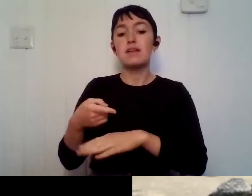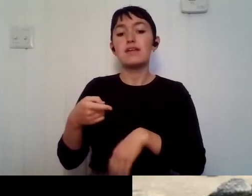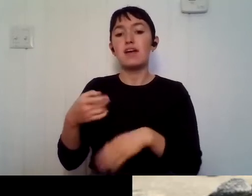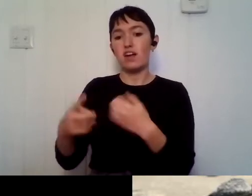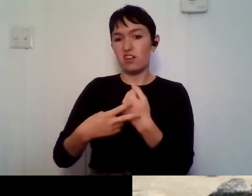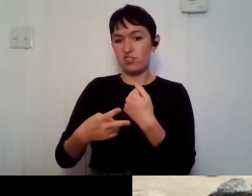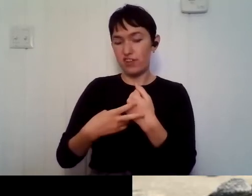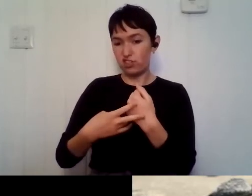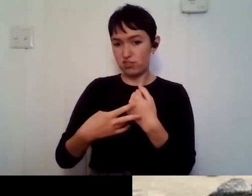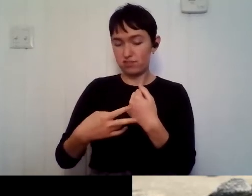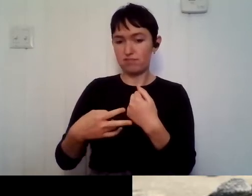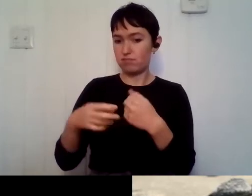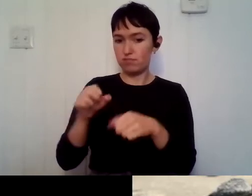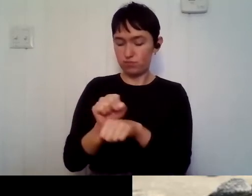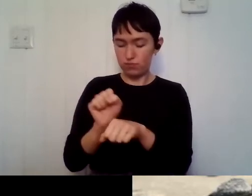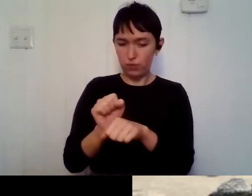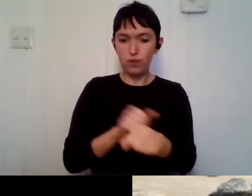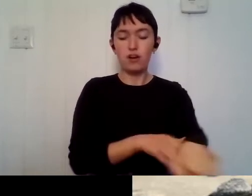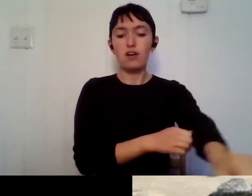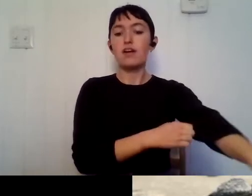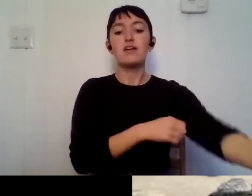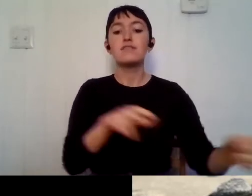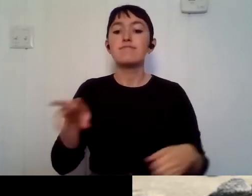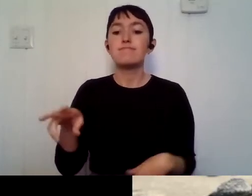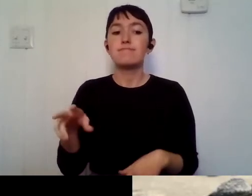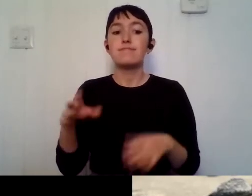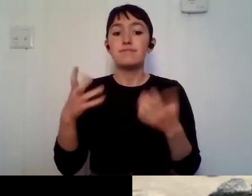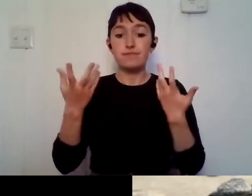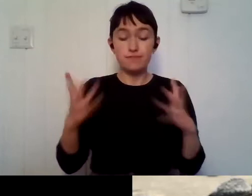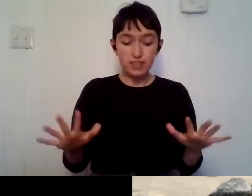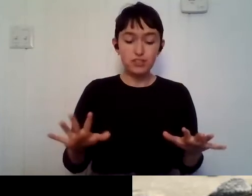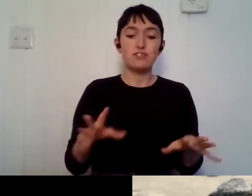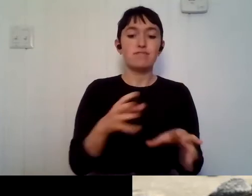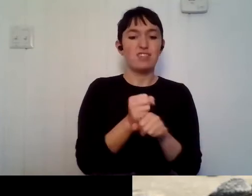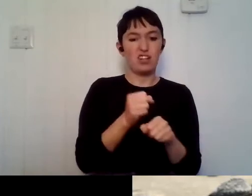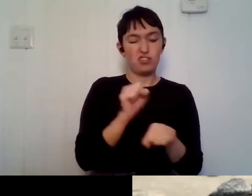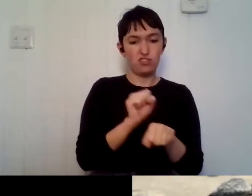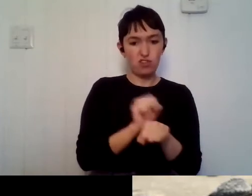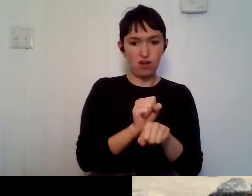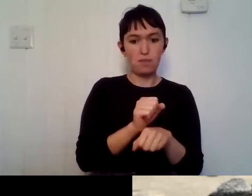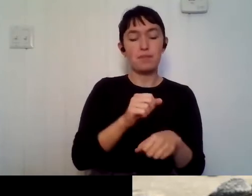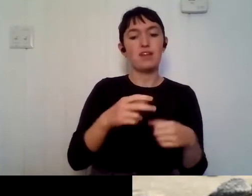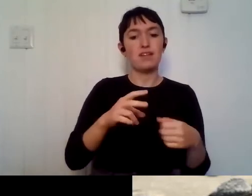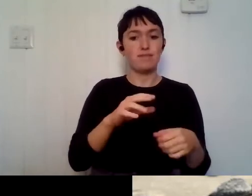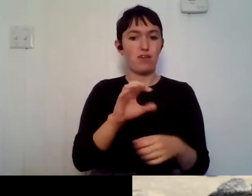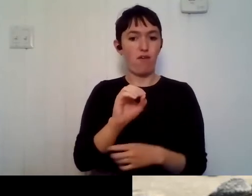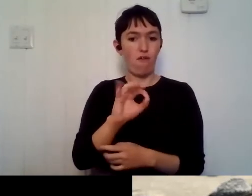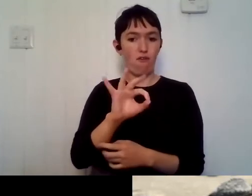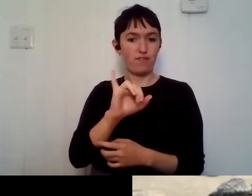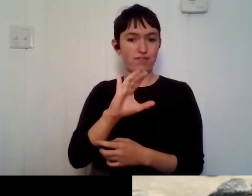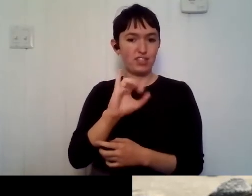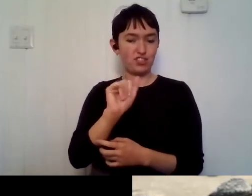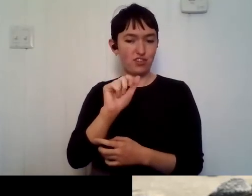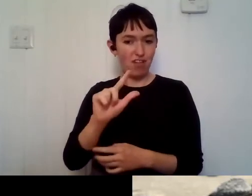then, um, I, after that, I got a job with the Fisher wildlife service up in Wisconsin. So I took a lot of